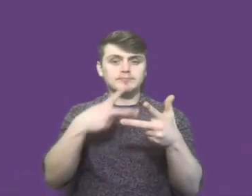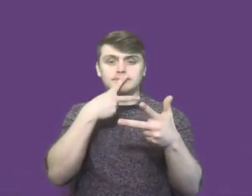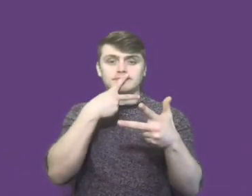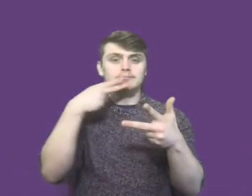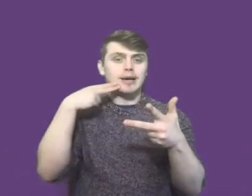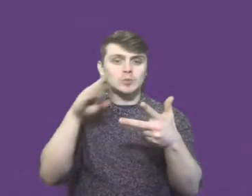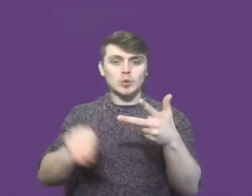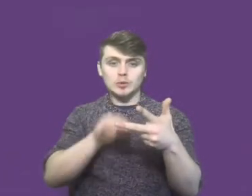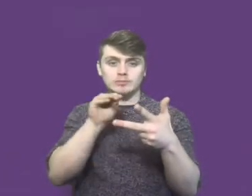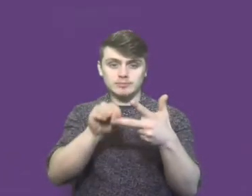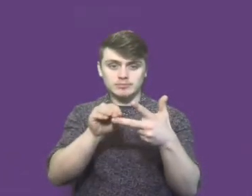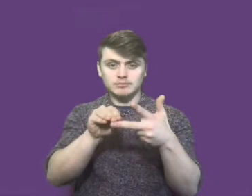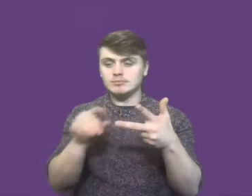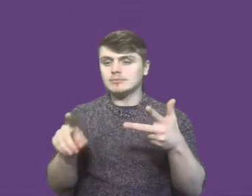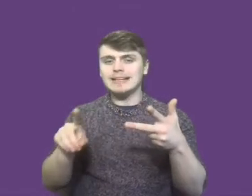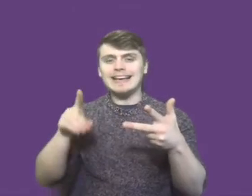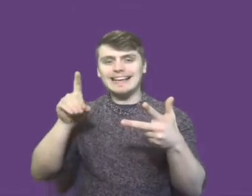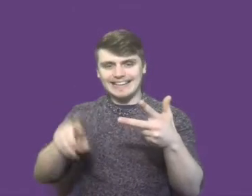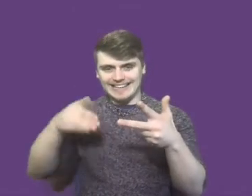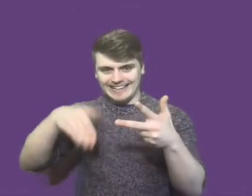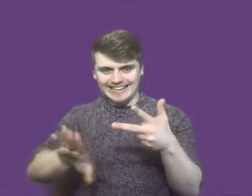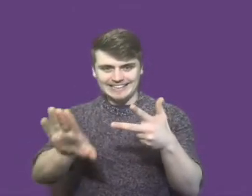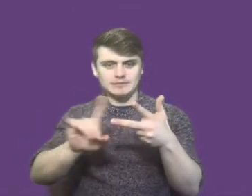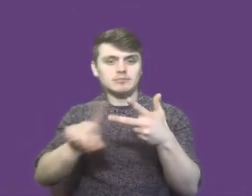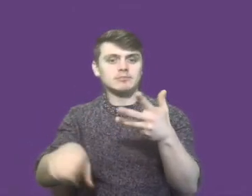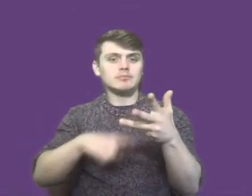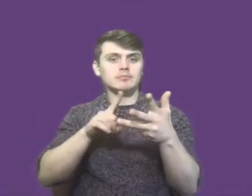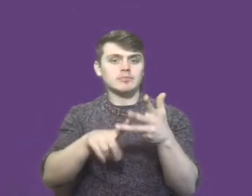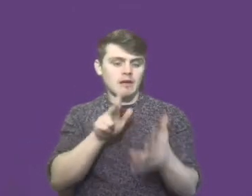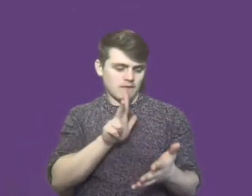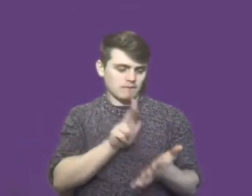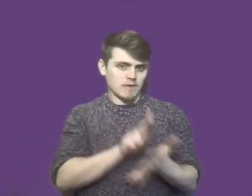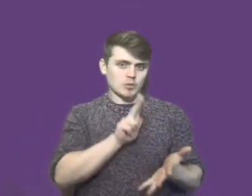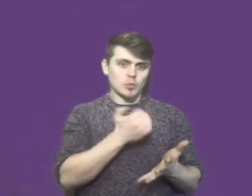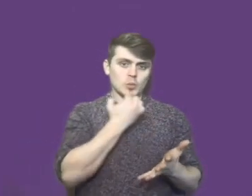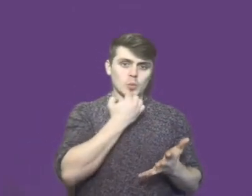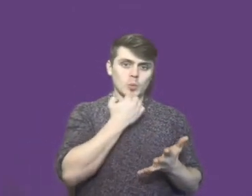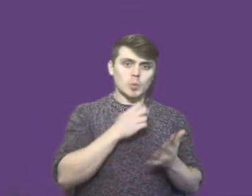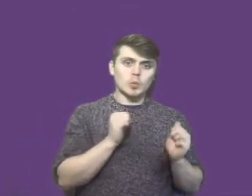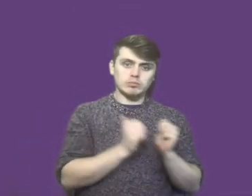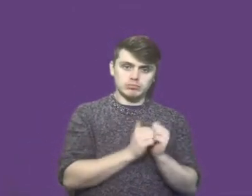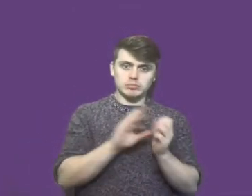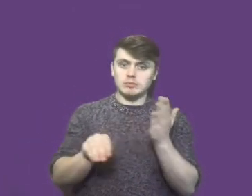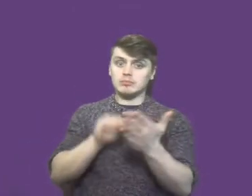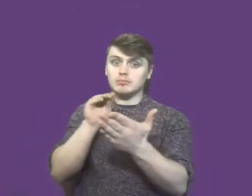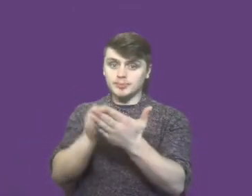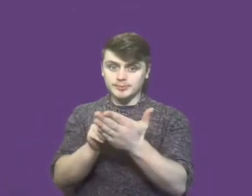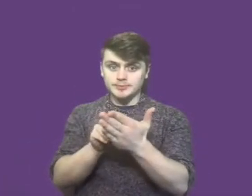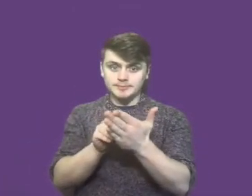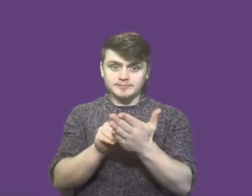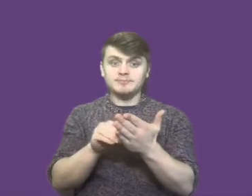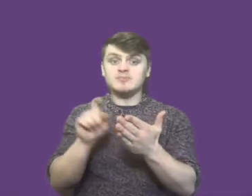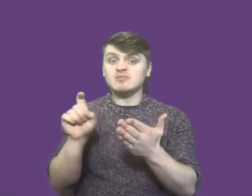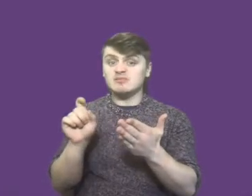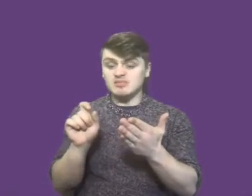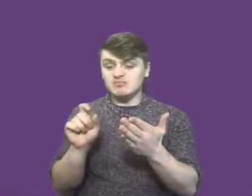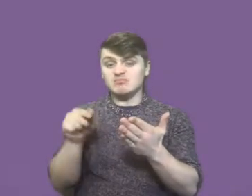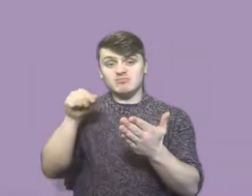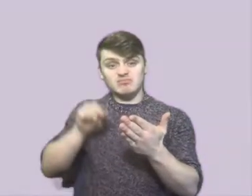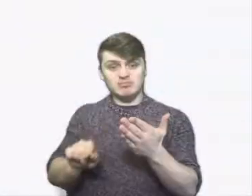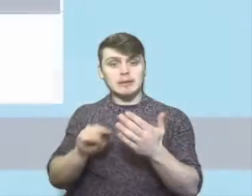Enter your password and click Sign In Enter the verification code sent to your email Then click Finish